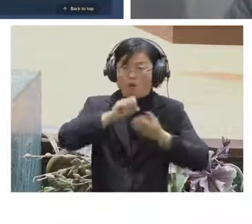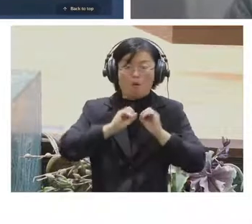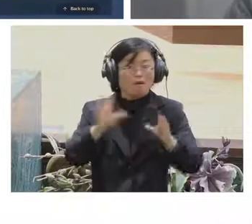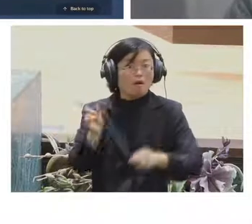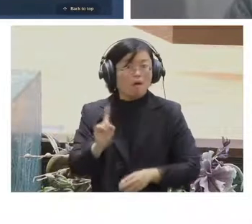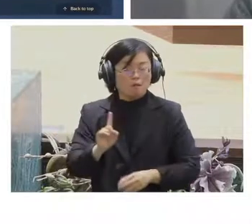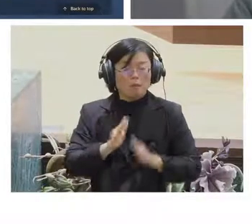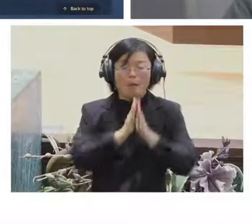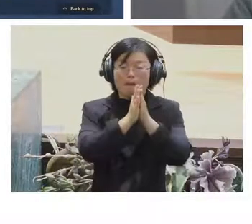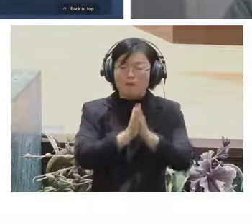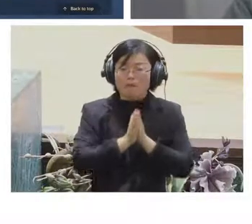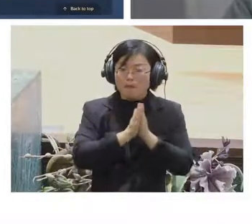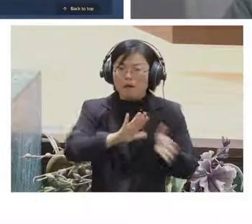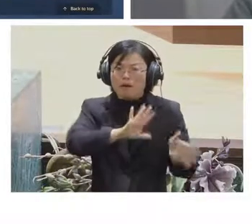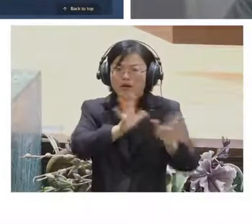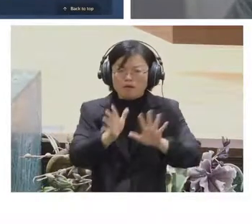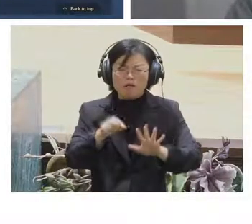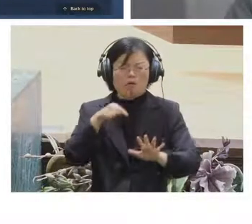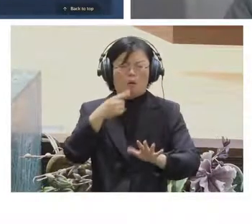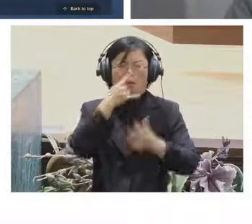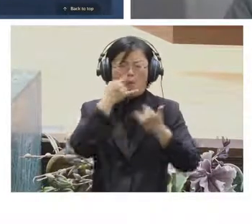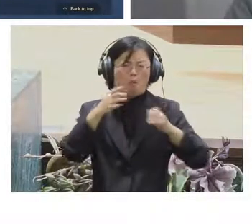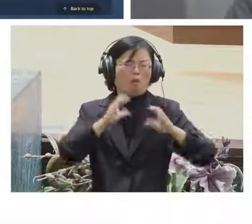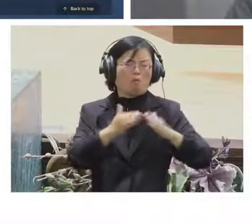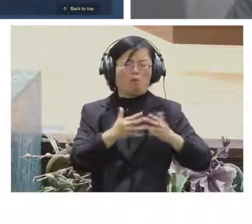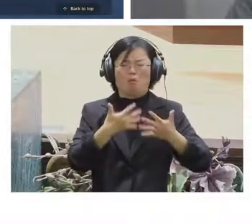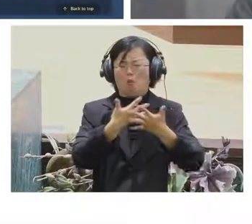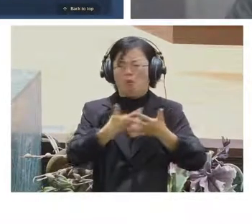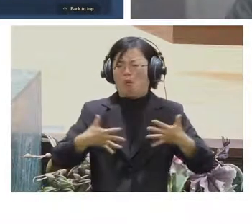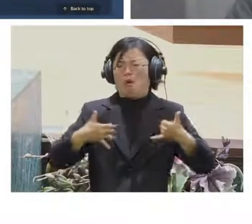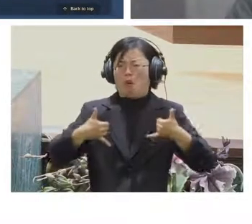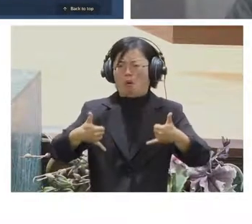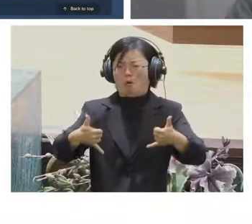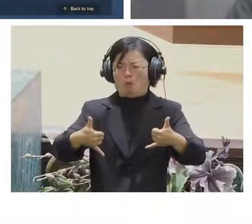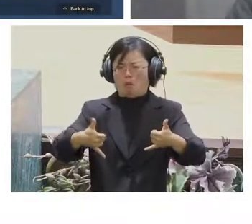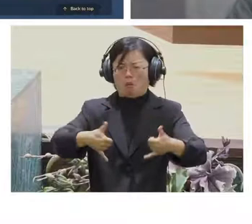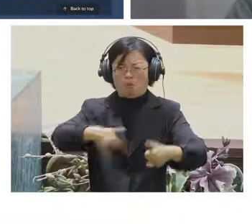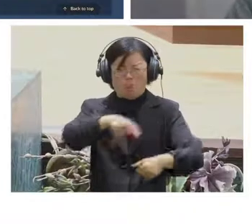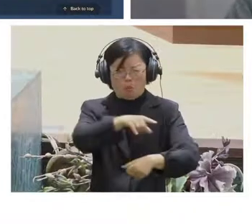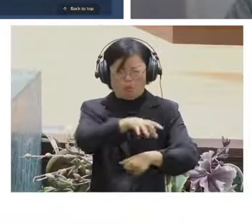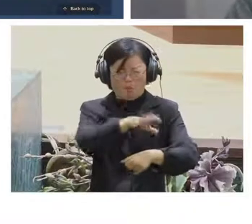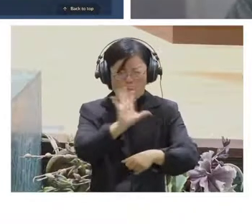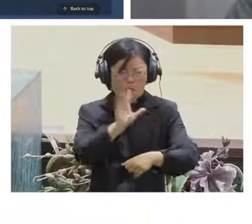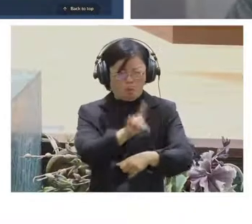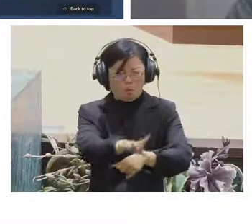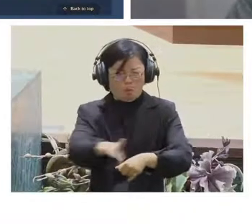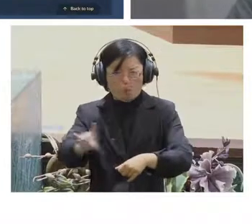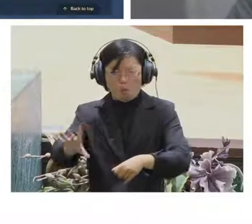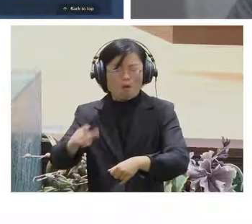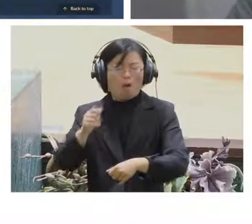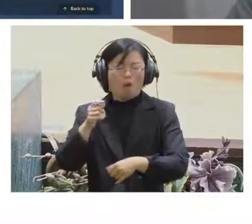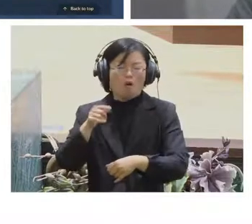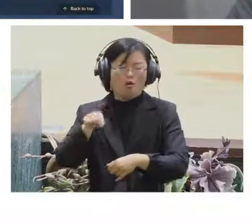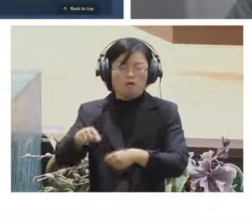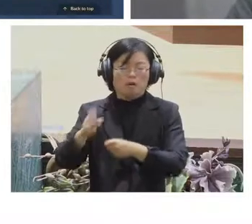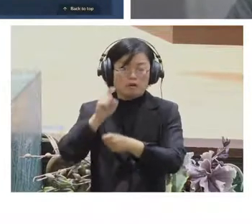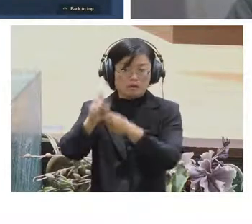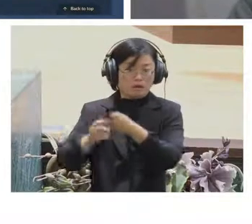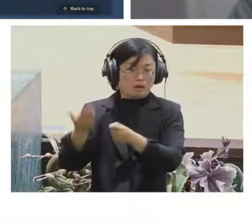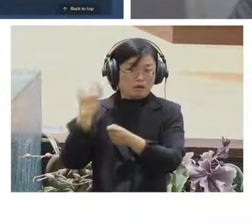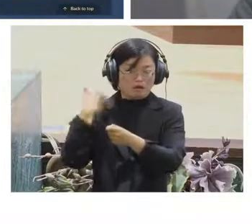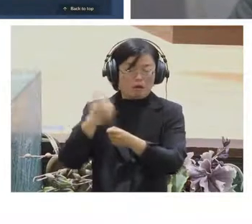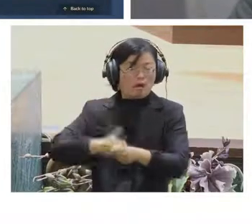about the situation about like 10 years ago but now we have a 4G internet